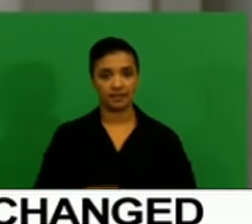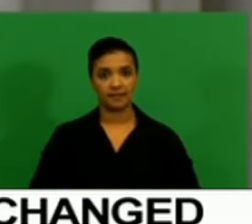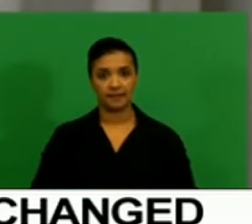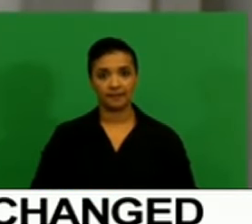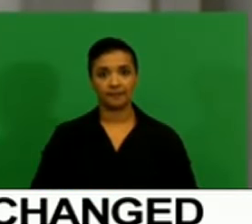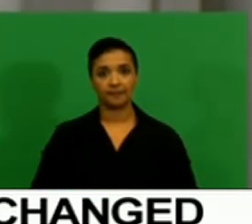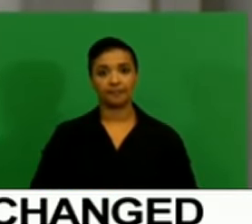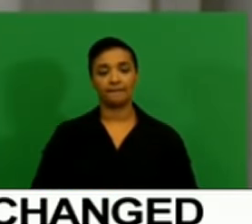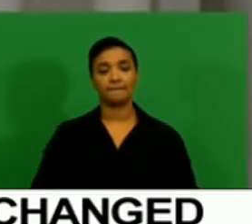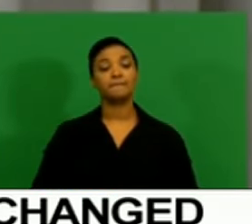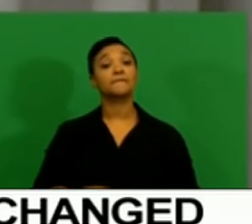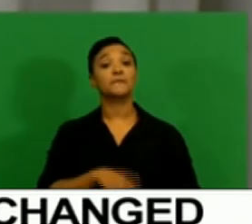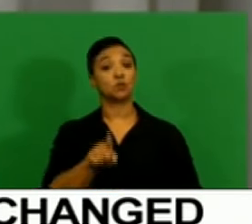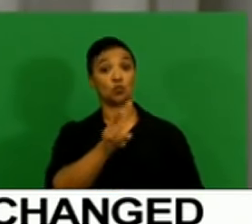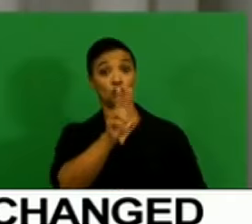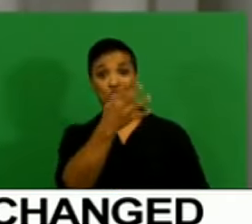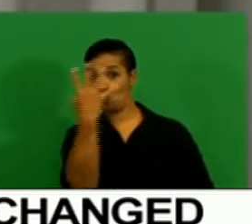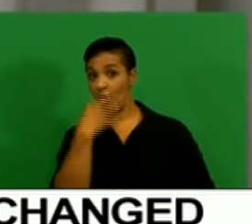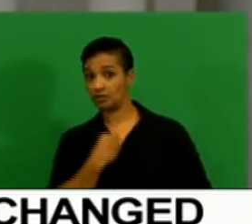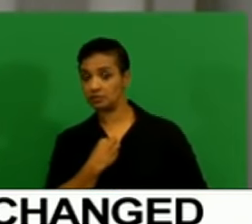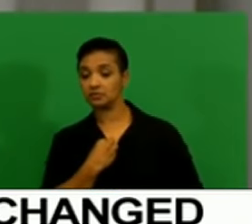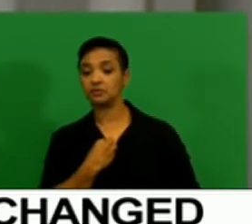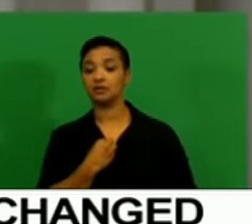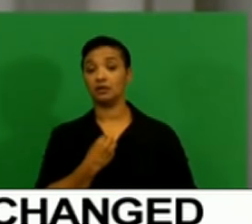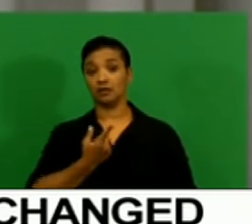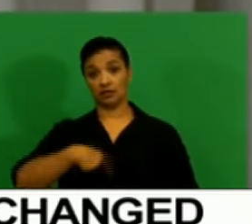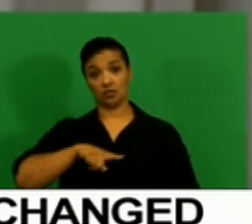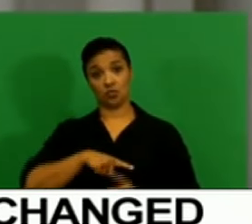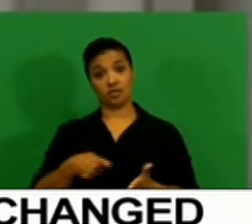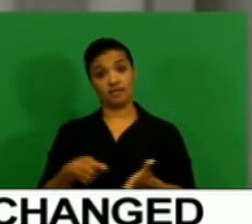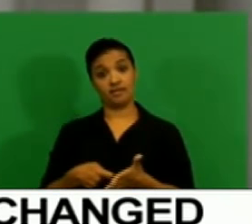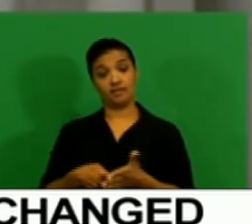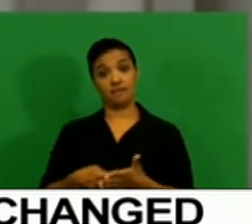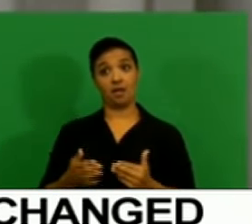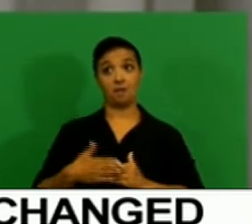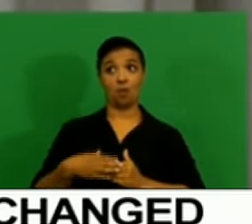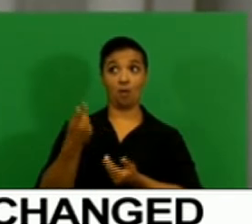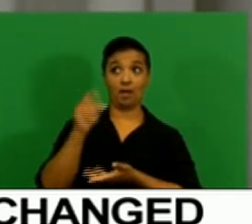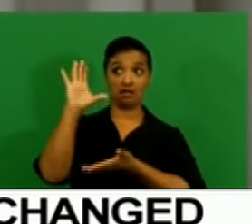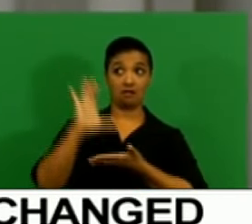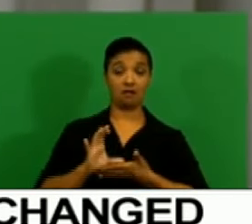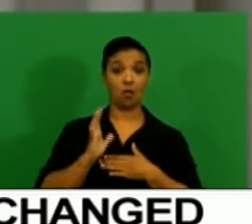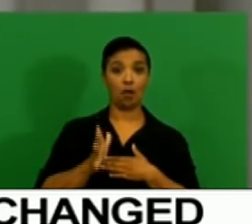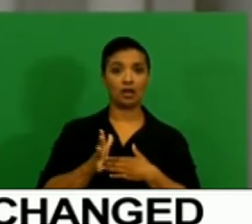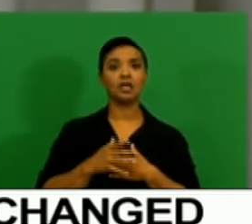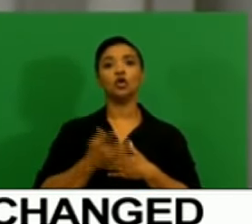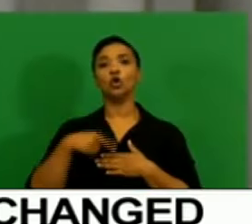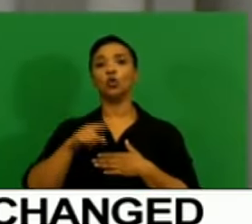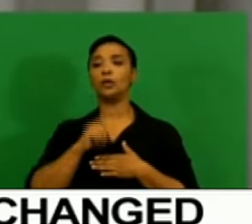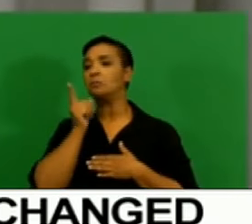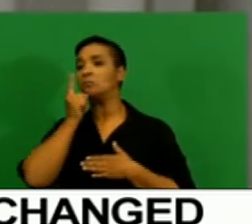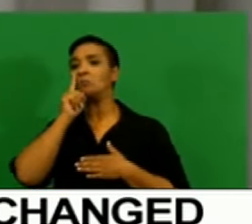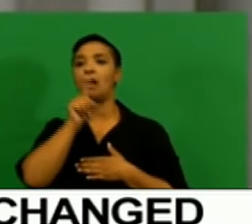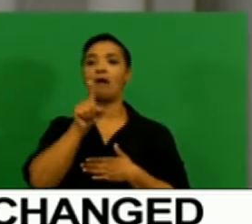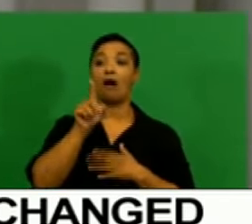Should we – you say that are we going to be buying reserves? We constantly look for an opportunity. When